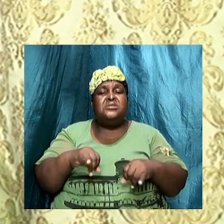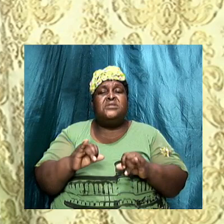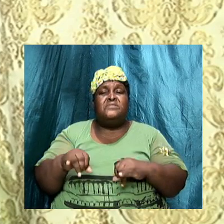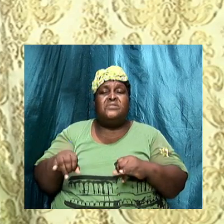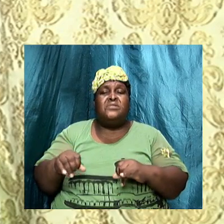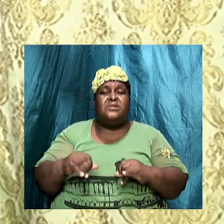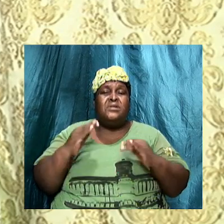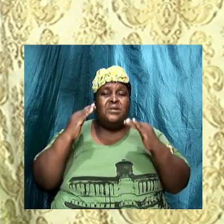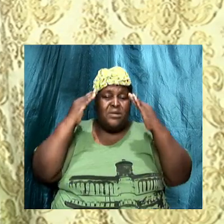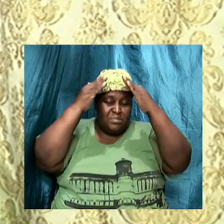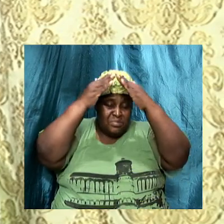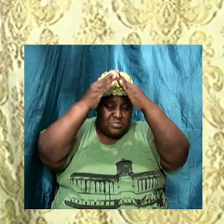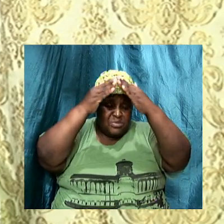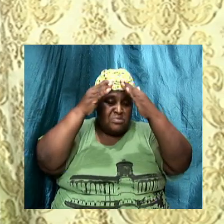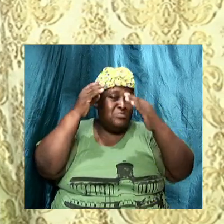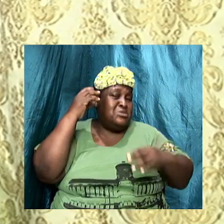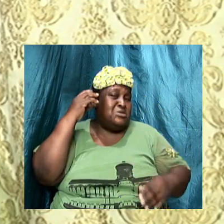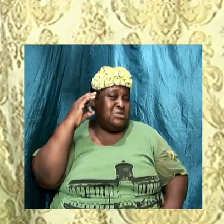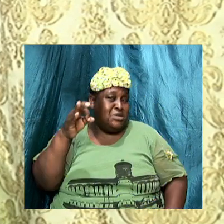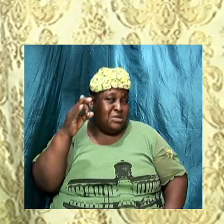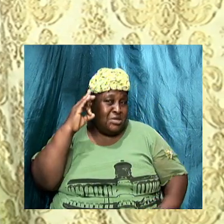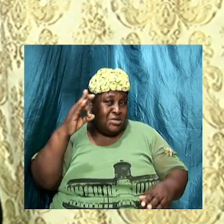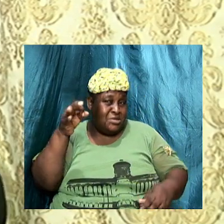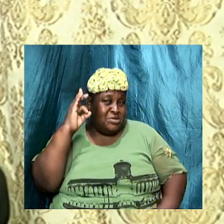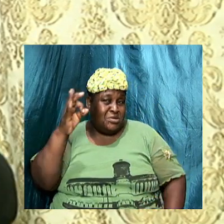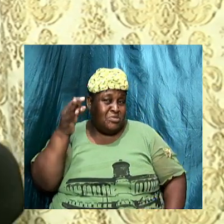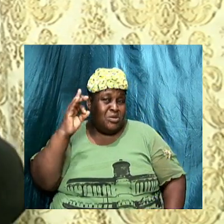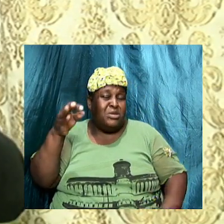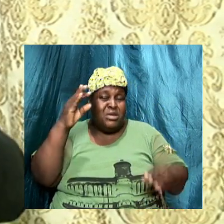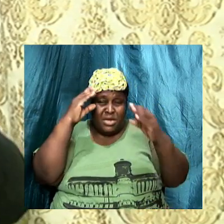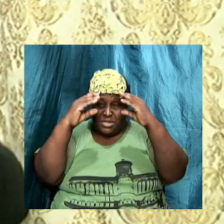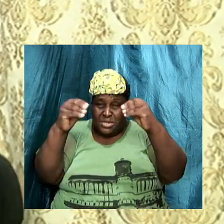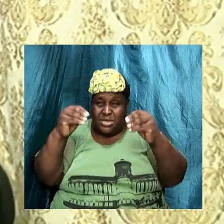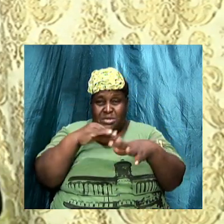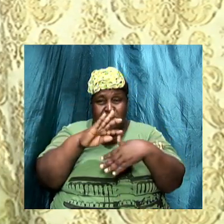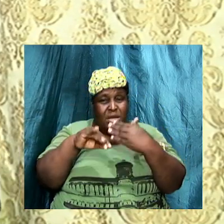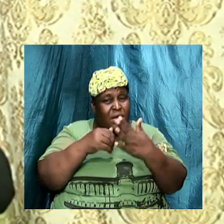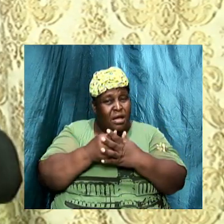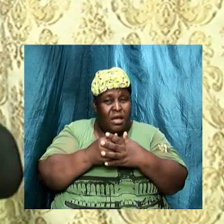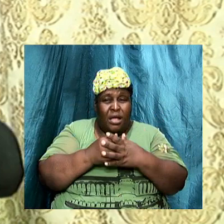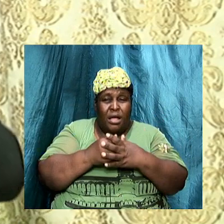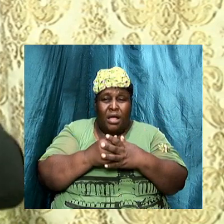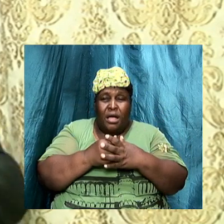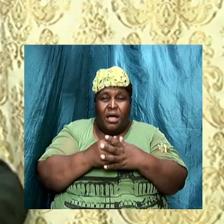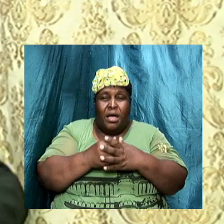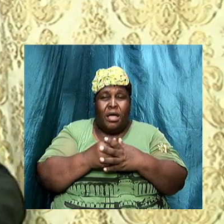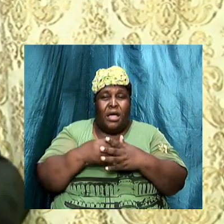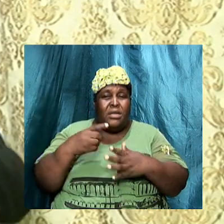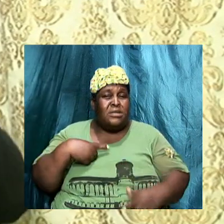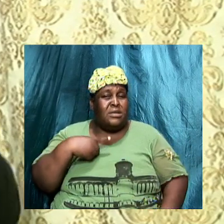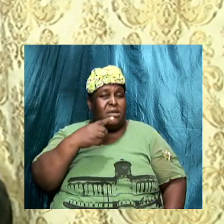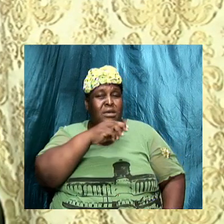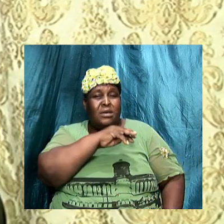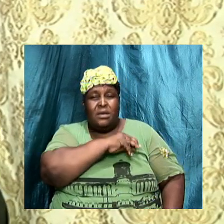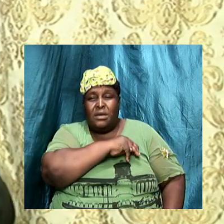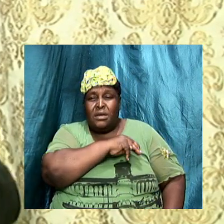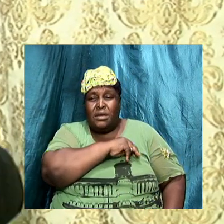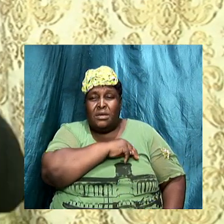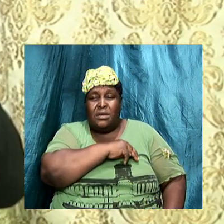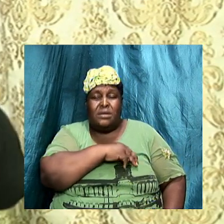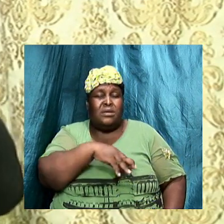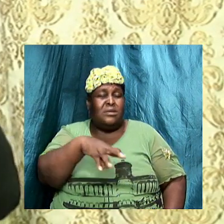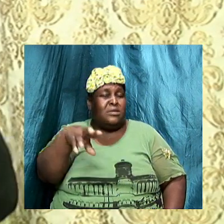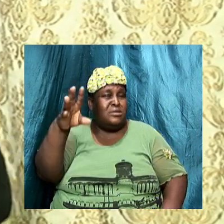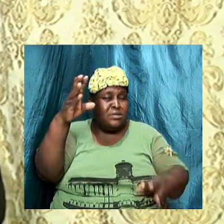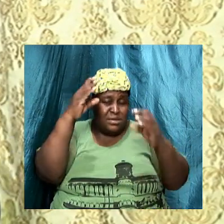can teach all he wants to teach and Minister Martin can preach and teach all he wants.